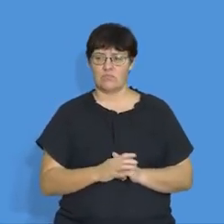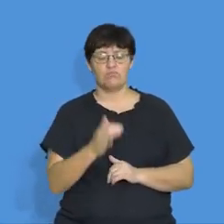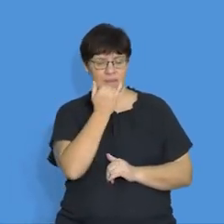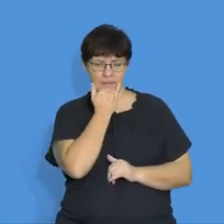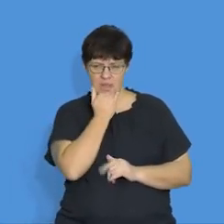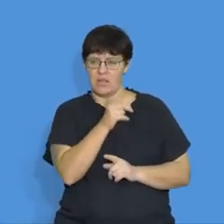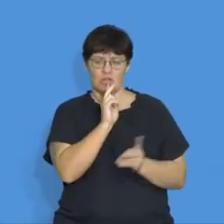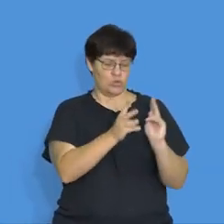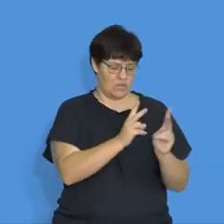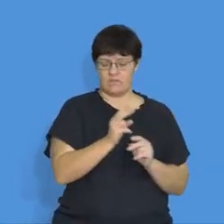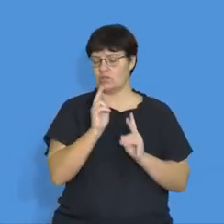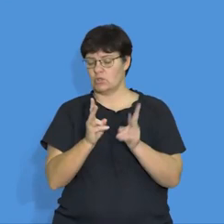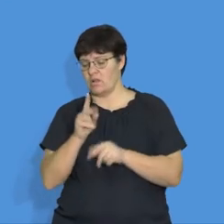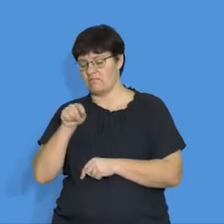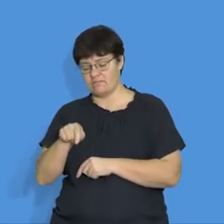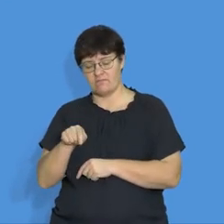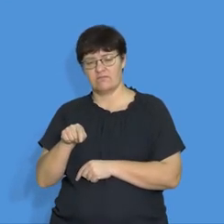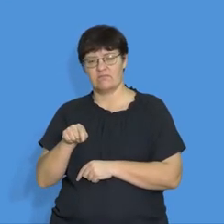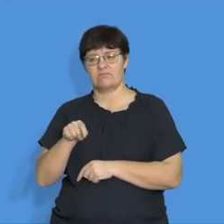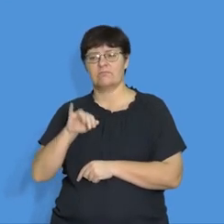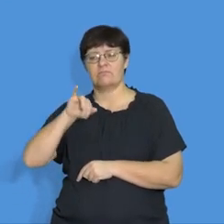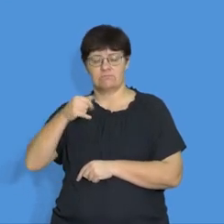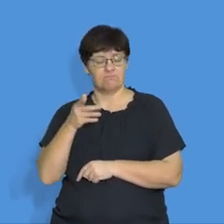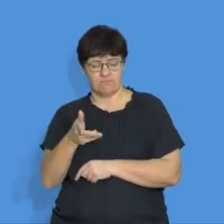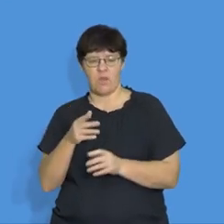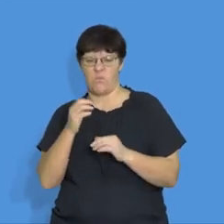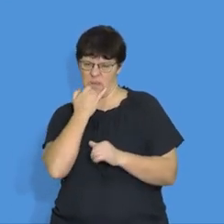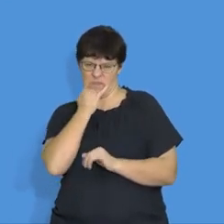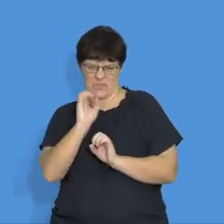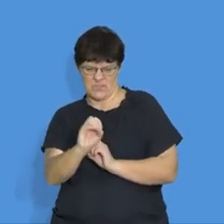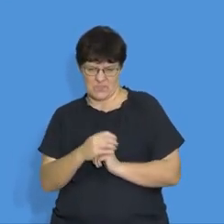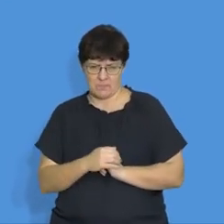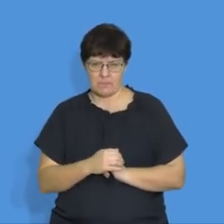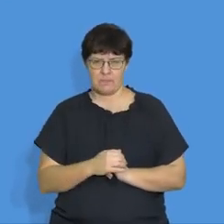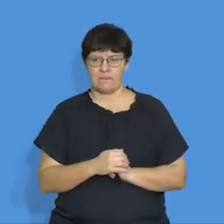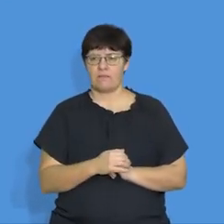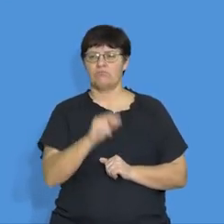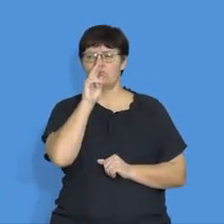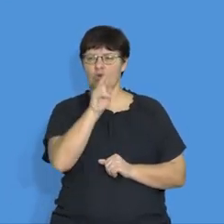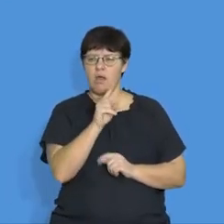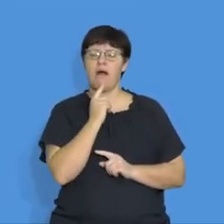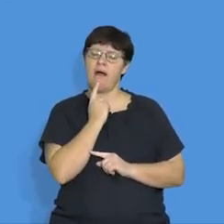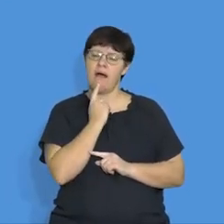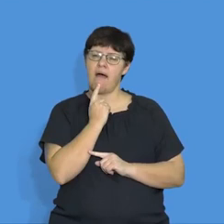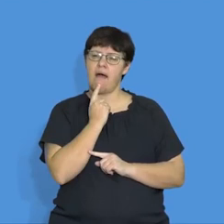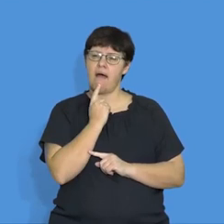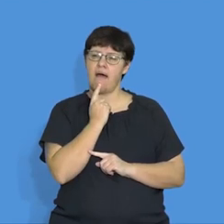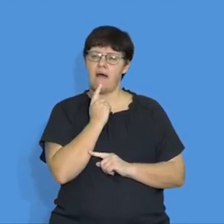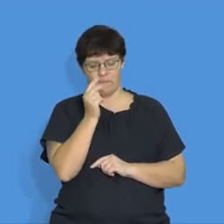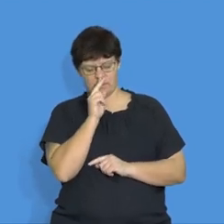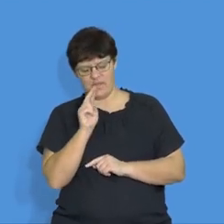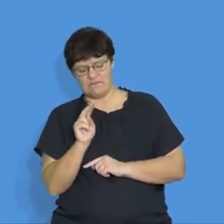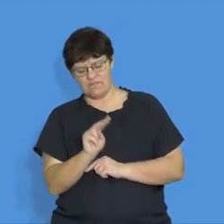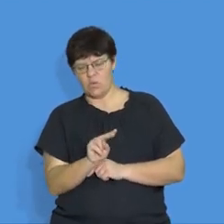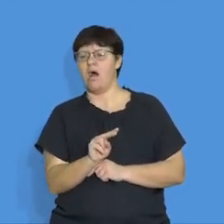12 volts is equals to 12 joules per coulomb of charge. Right. Now, let's look at the micro view of potential energy in an